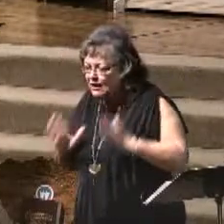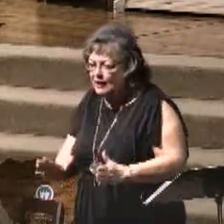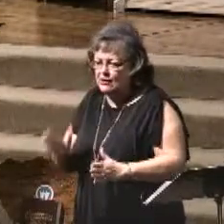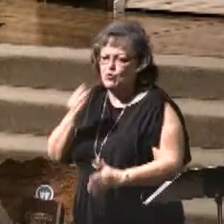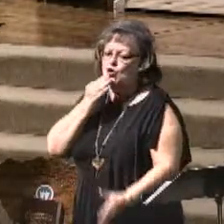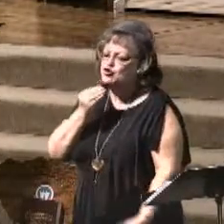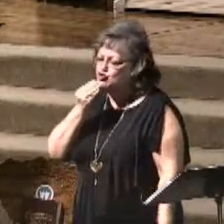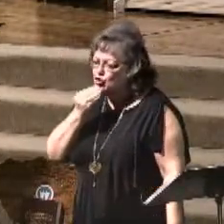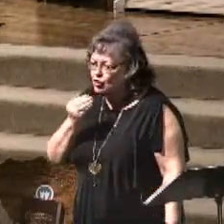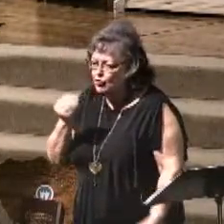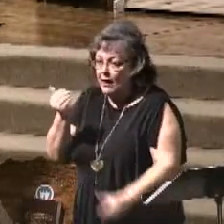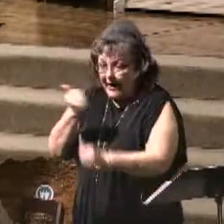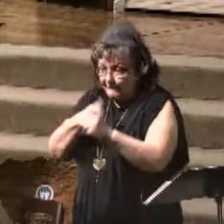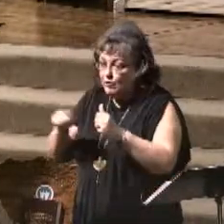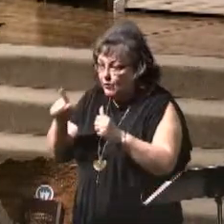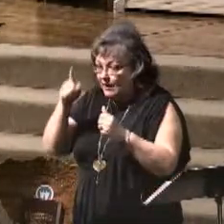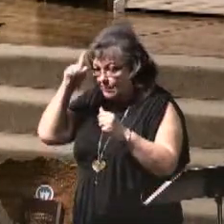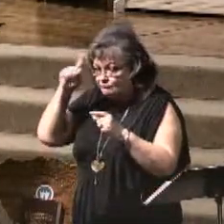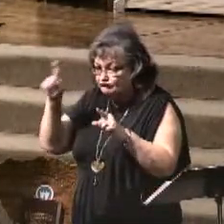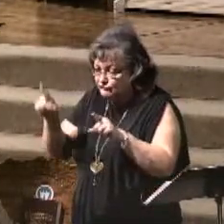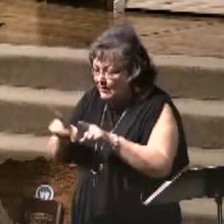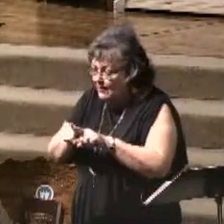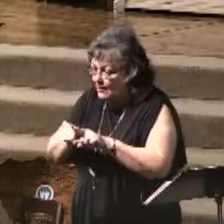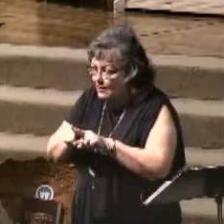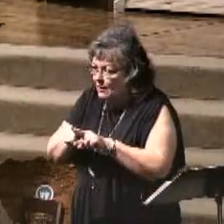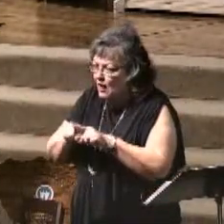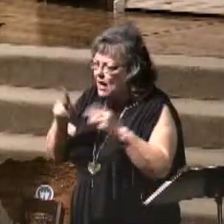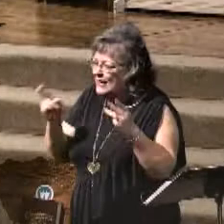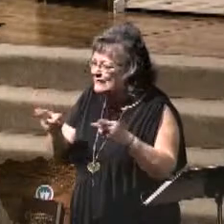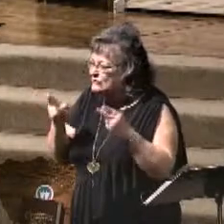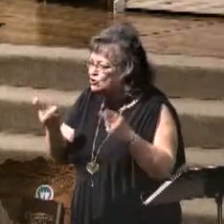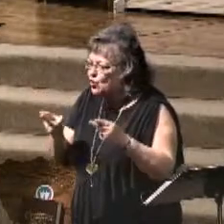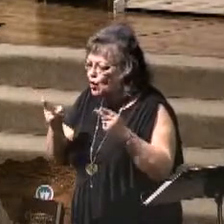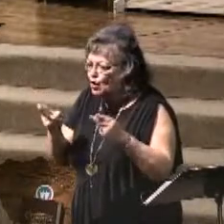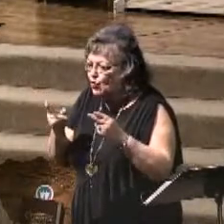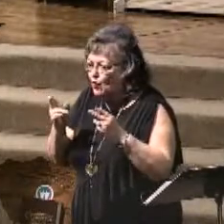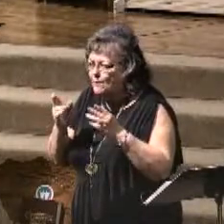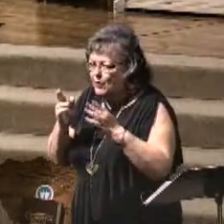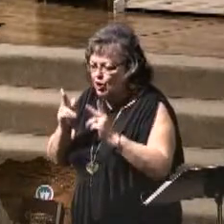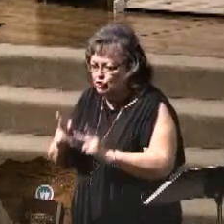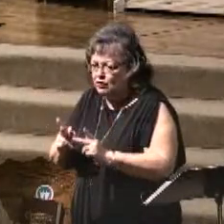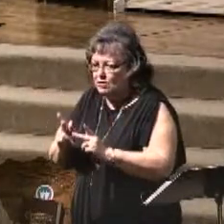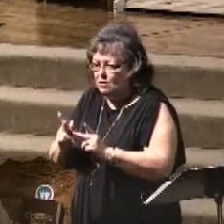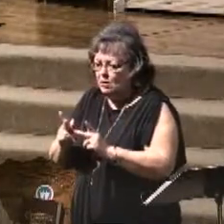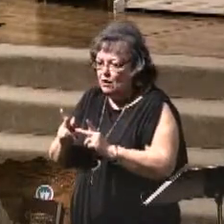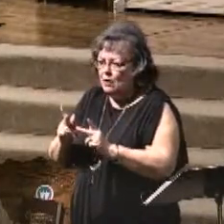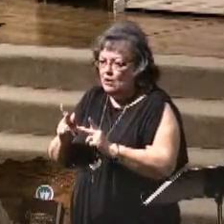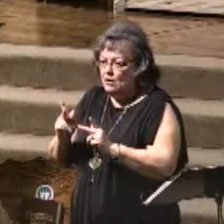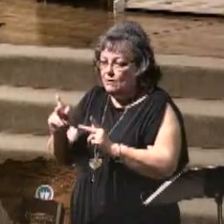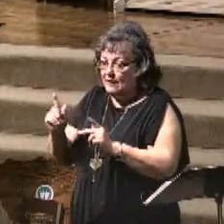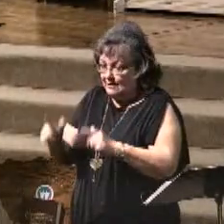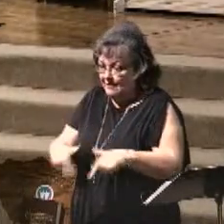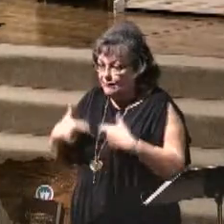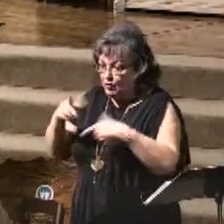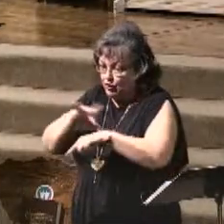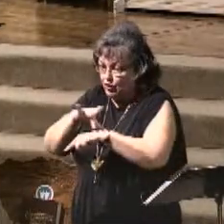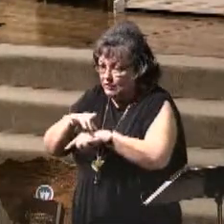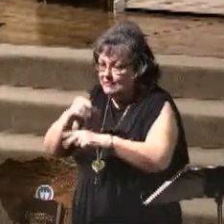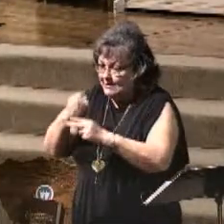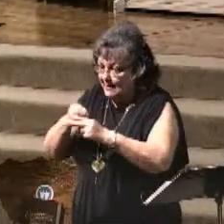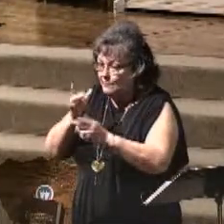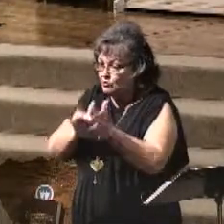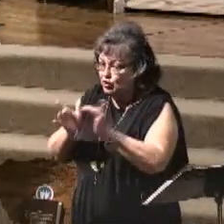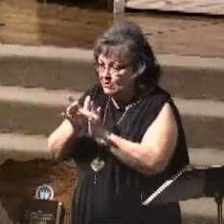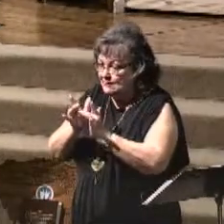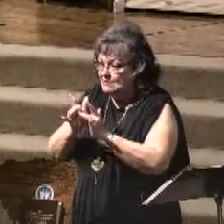I think everyone would agree that there was a historical person that walked the earth named Jesus of Nazareth.